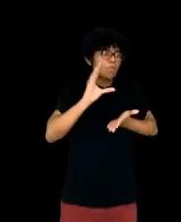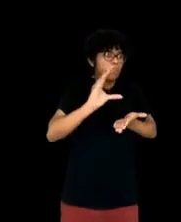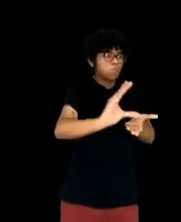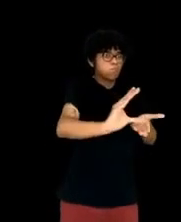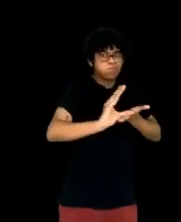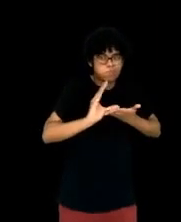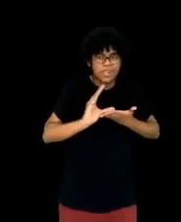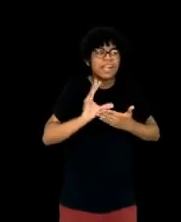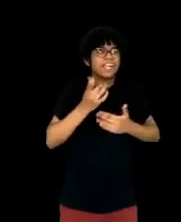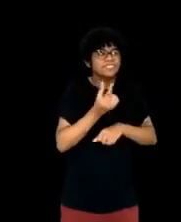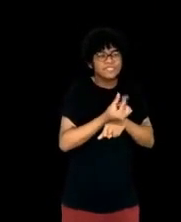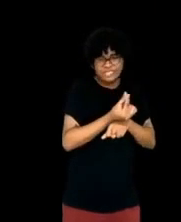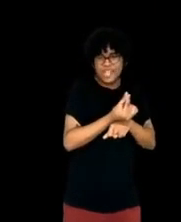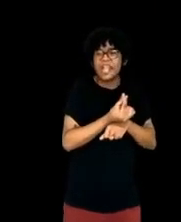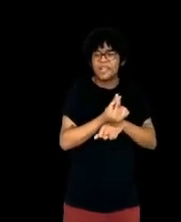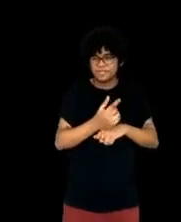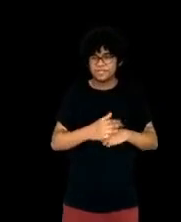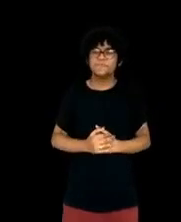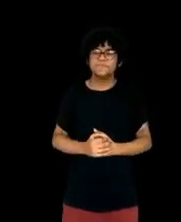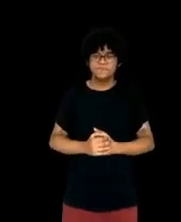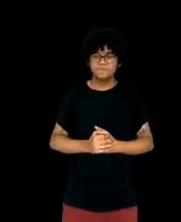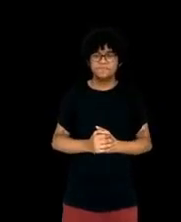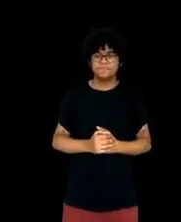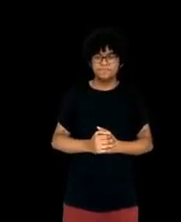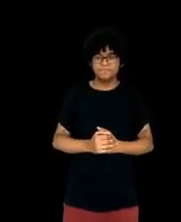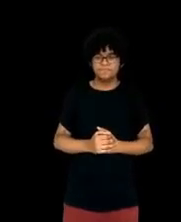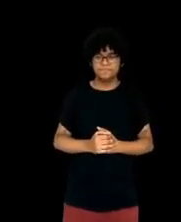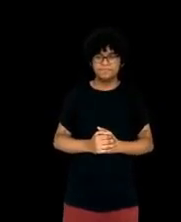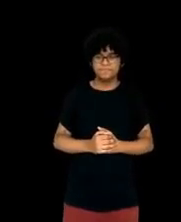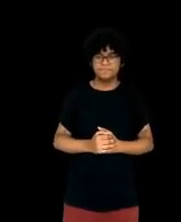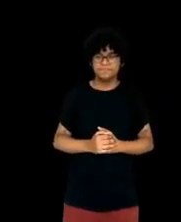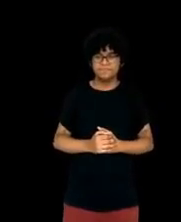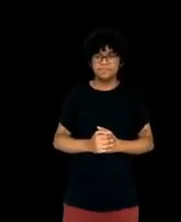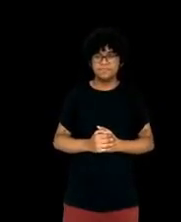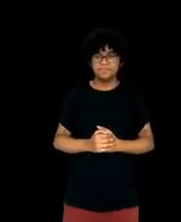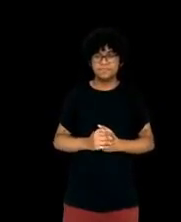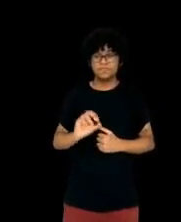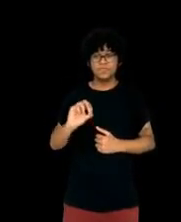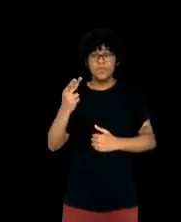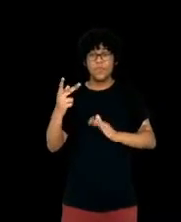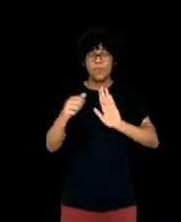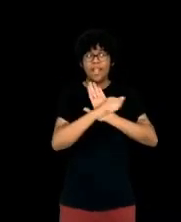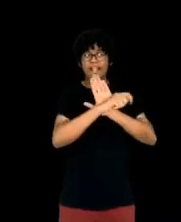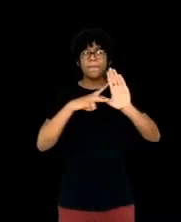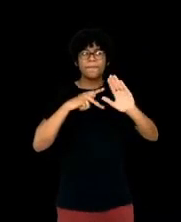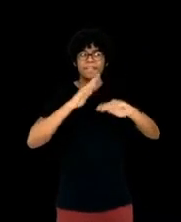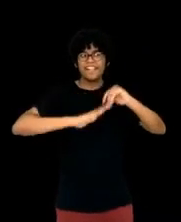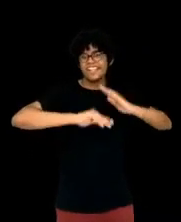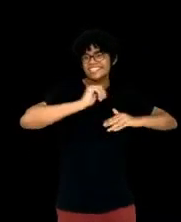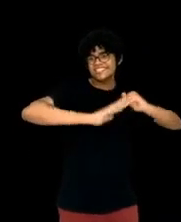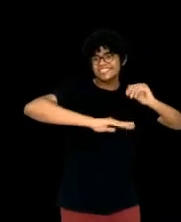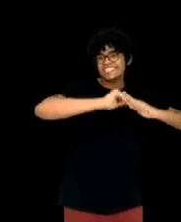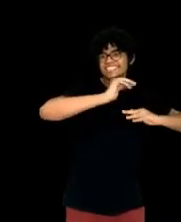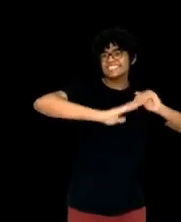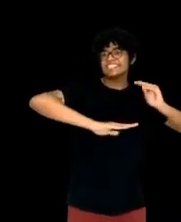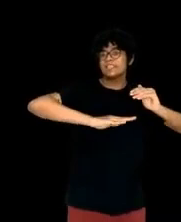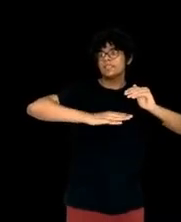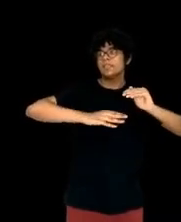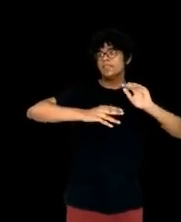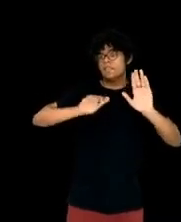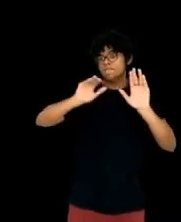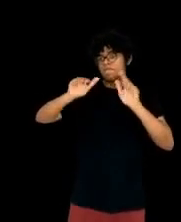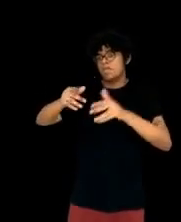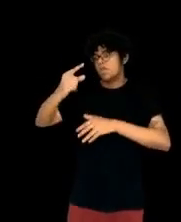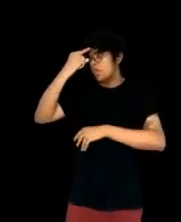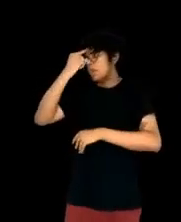dollars flow to pets.com or an app that enables you to say yo to a user of the same